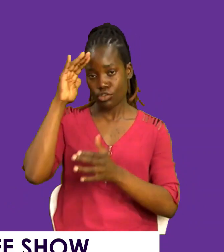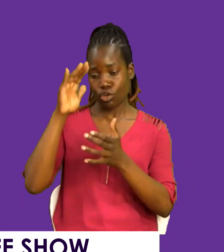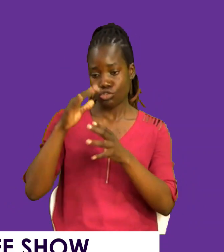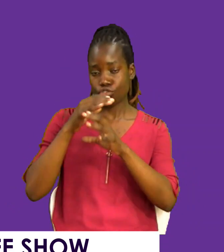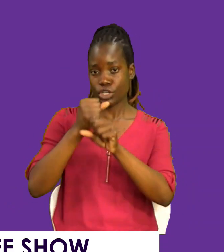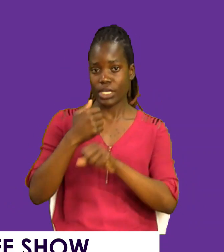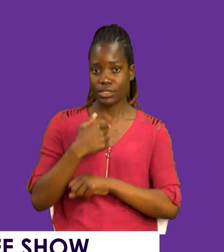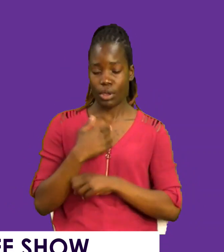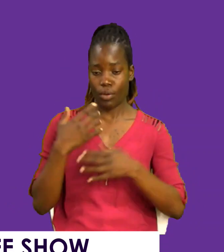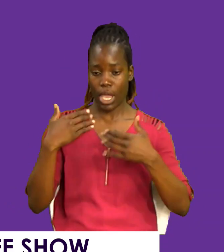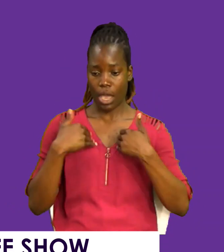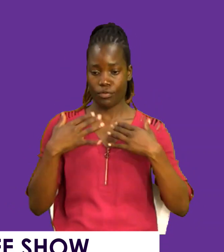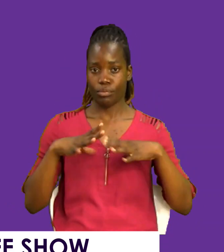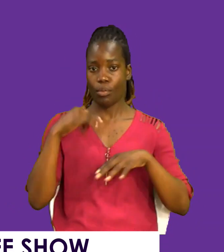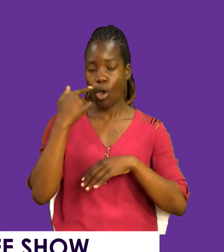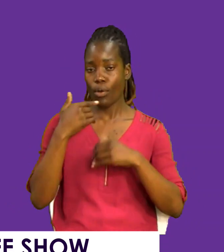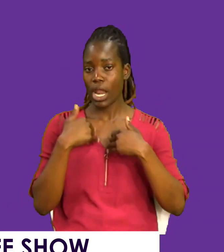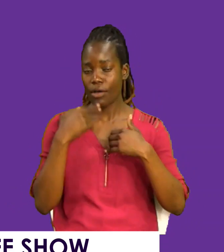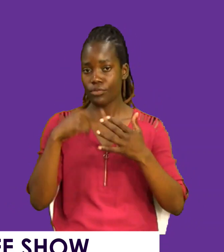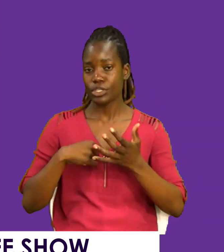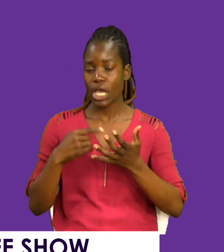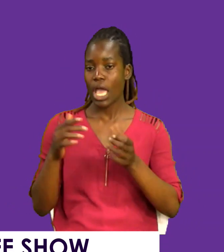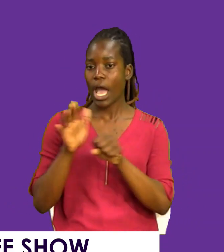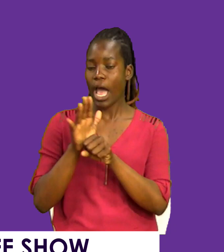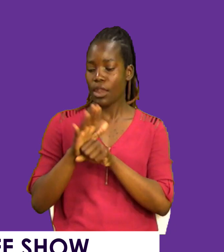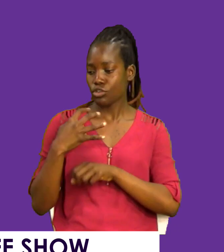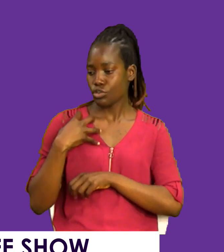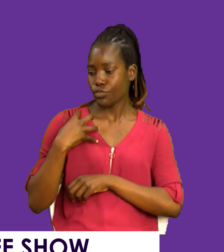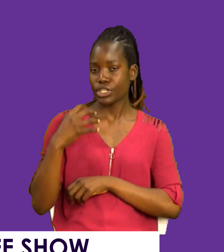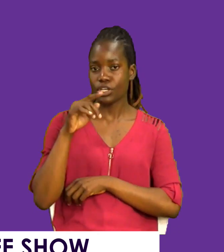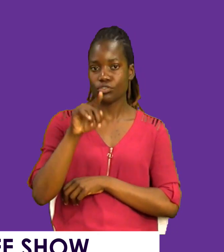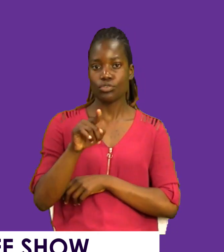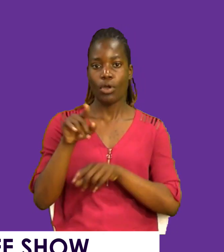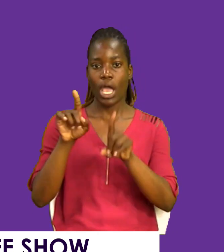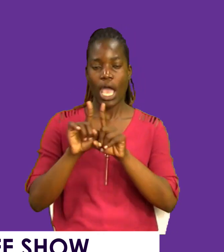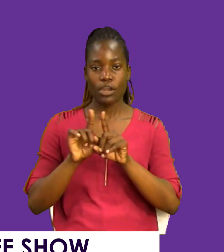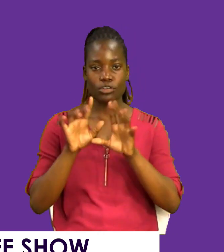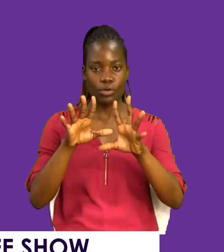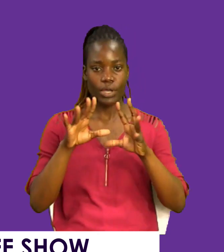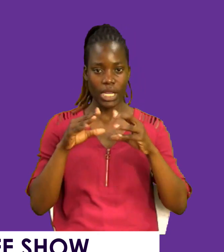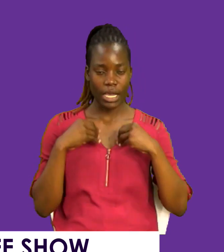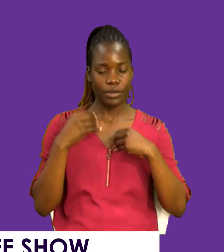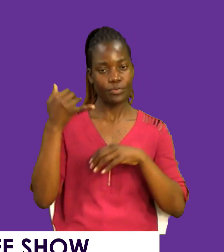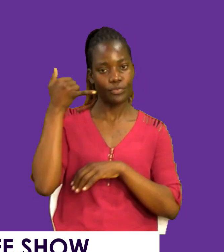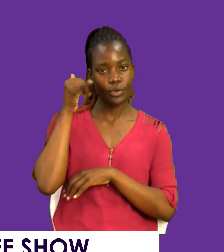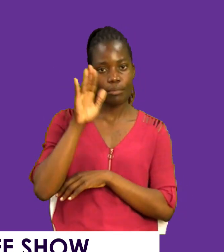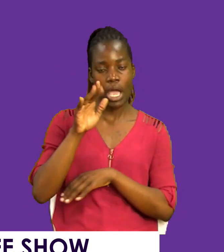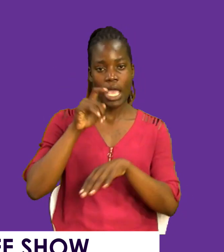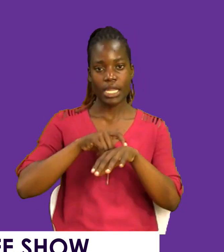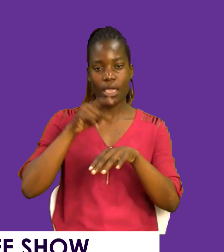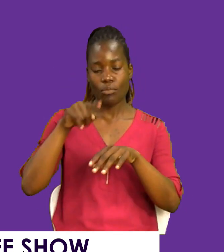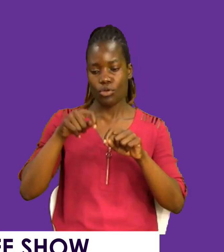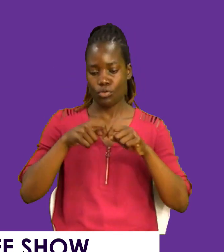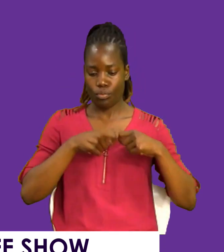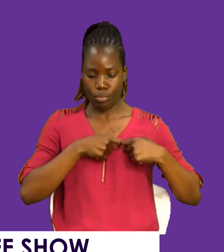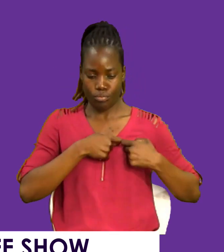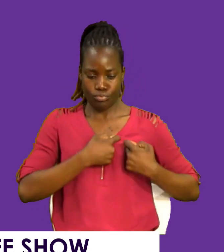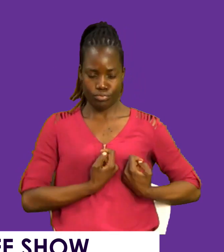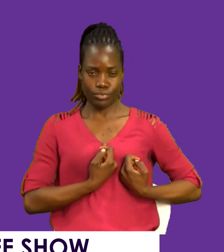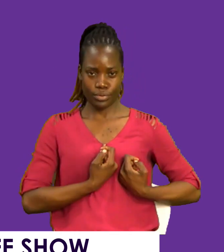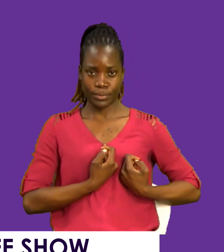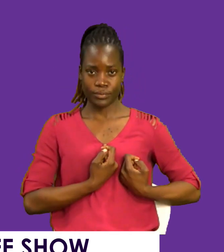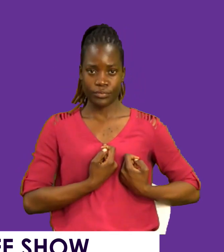you me. There are people that will bring abundance to you. There are people that will receive your phone calls when you're broken on the inside.